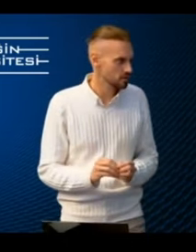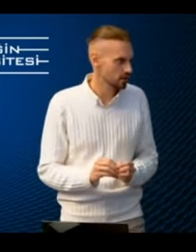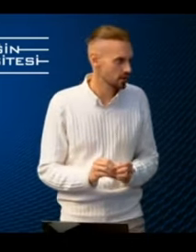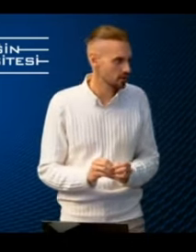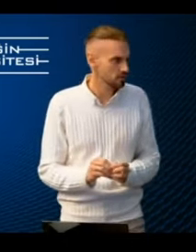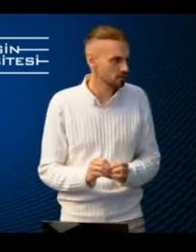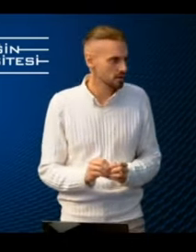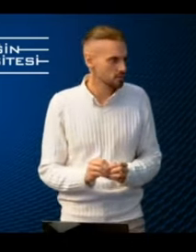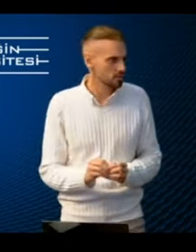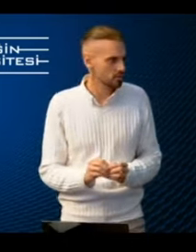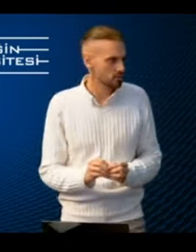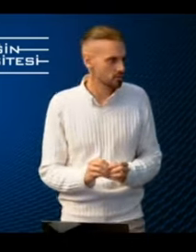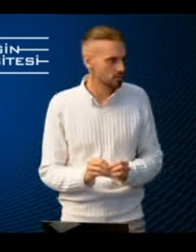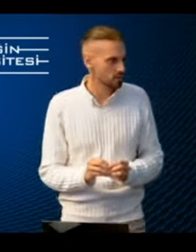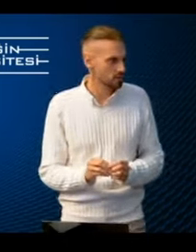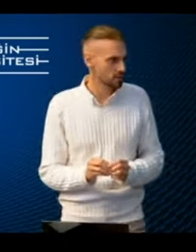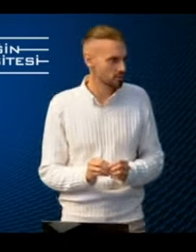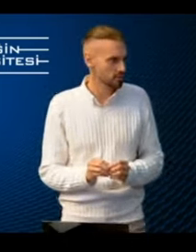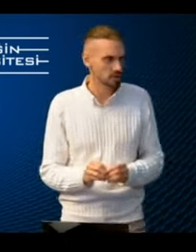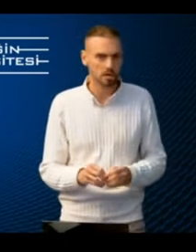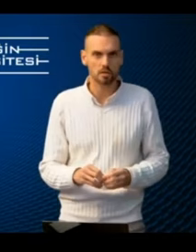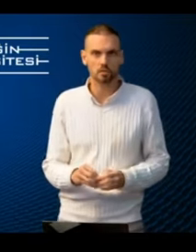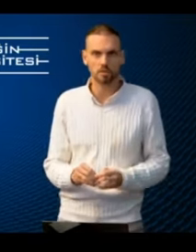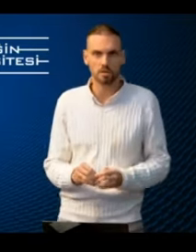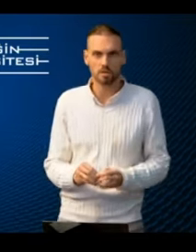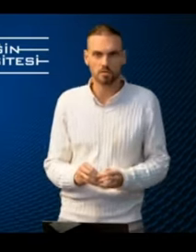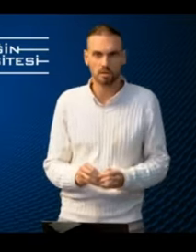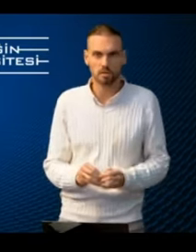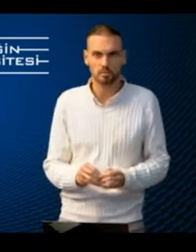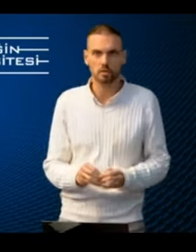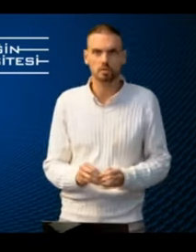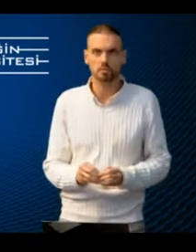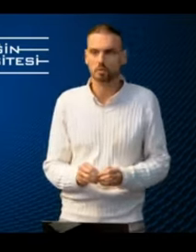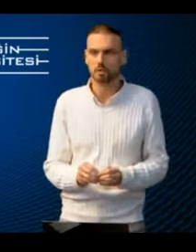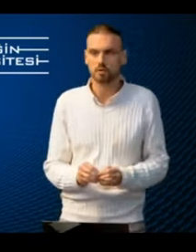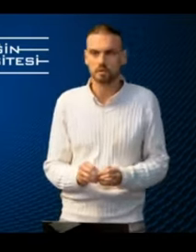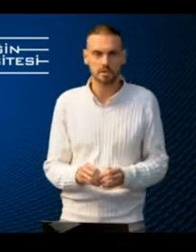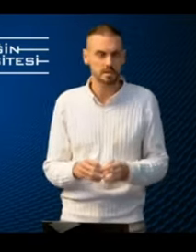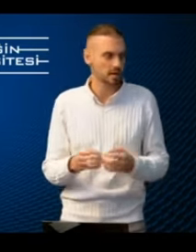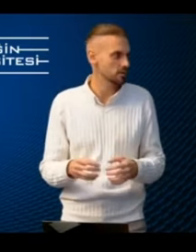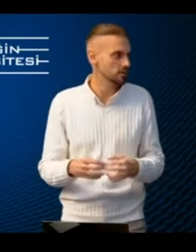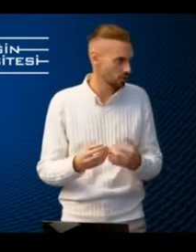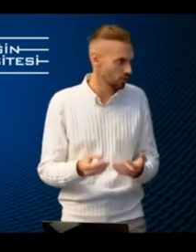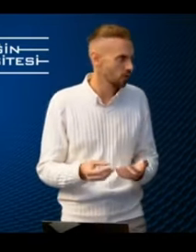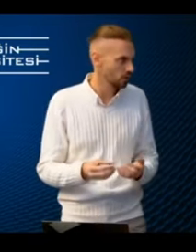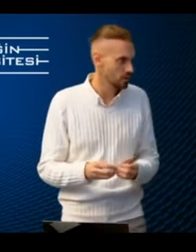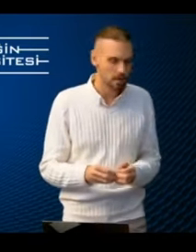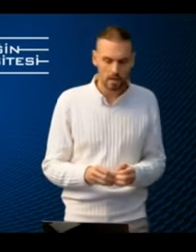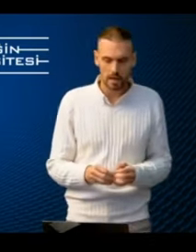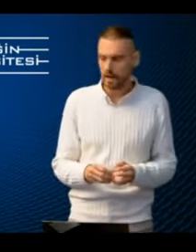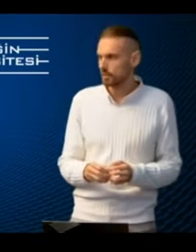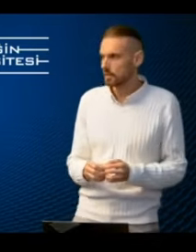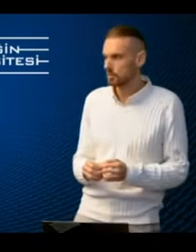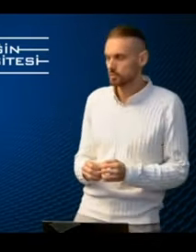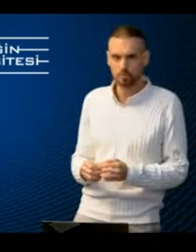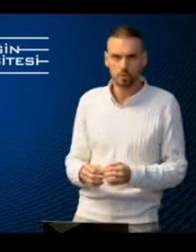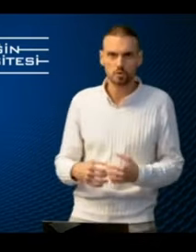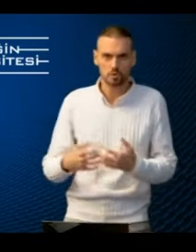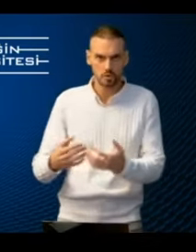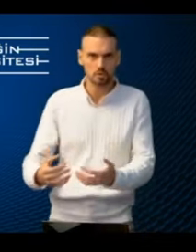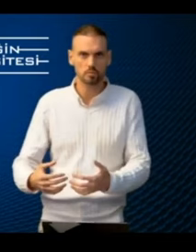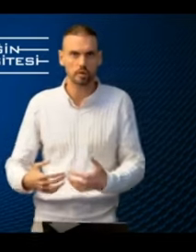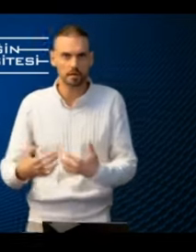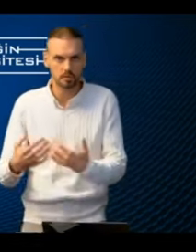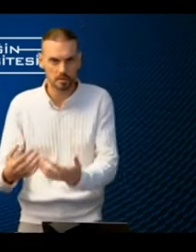education industry. And a lot of progress in accessibility cannot be achieved because we also want to guarantee safety for all. And if we